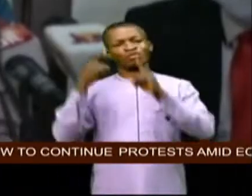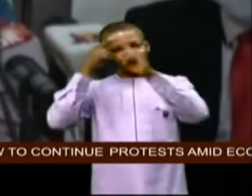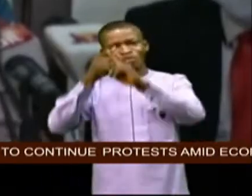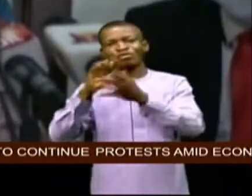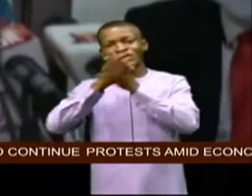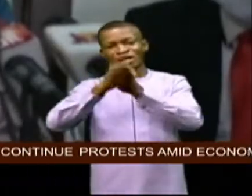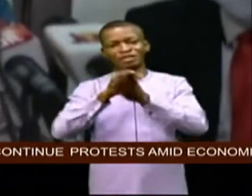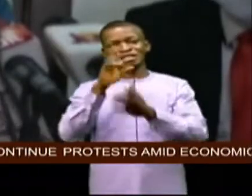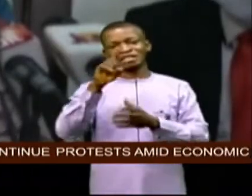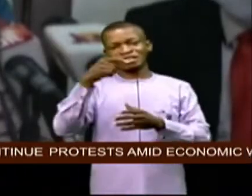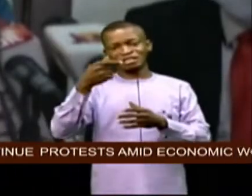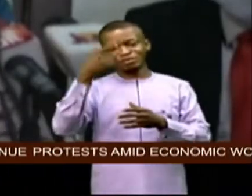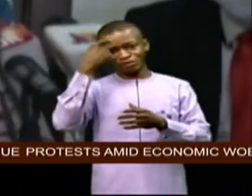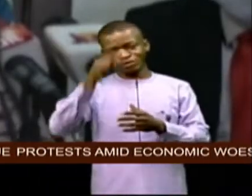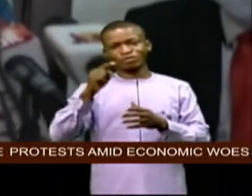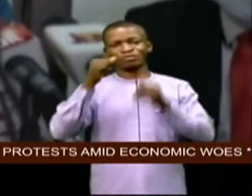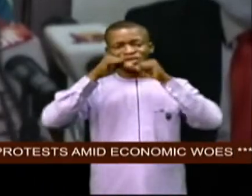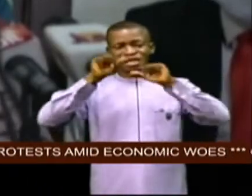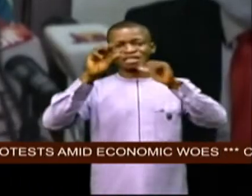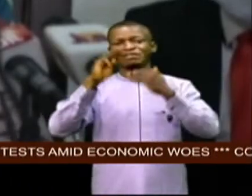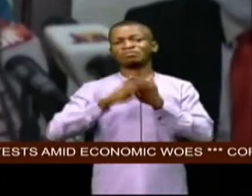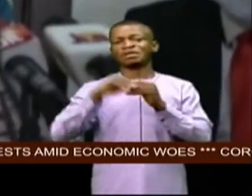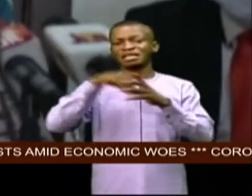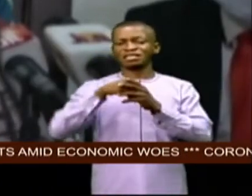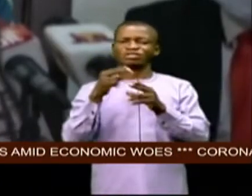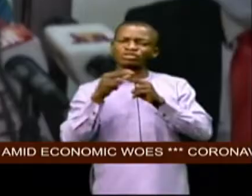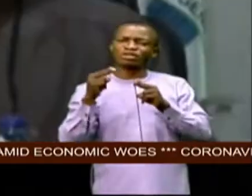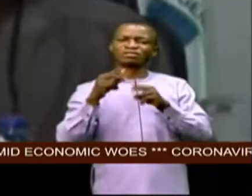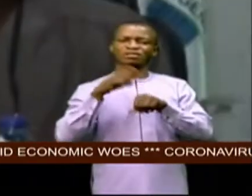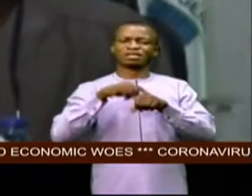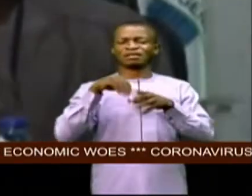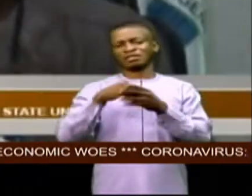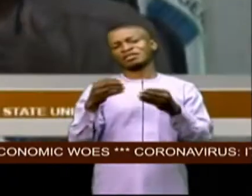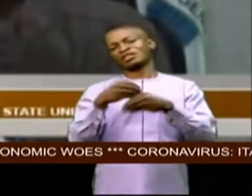for the achievement within his short time in office